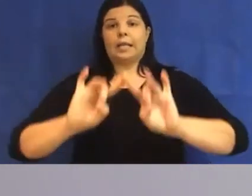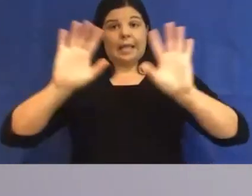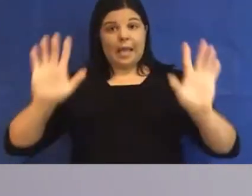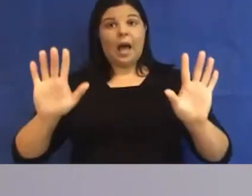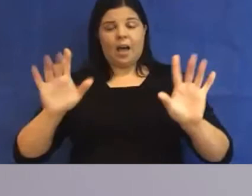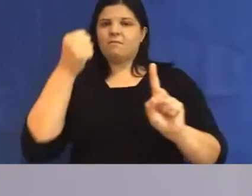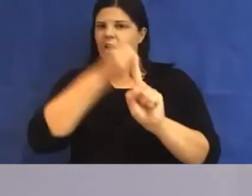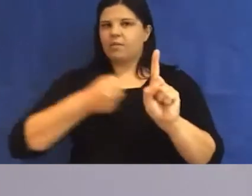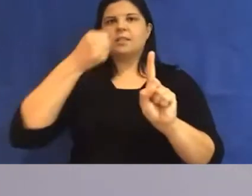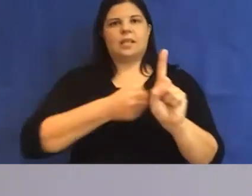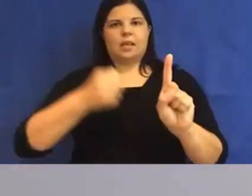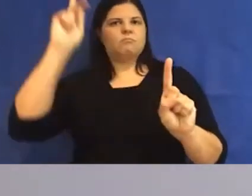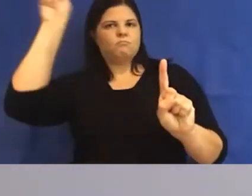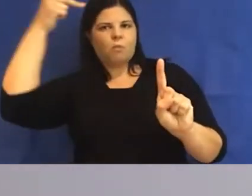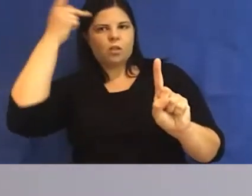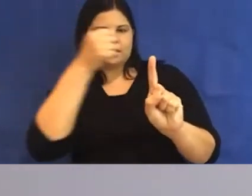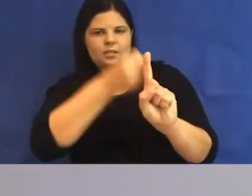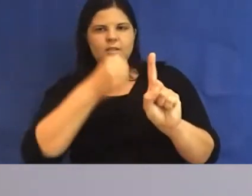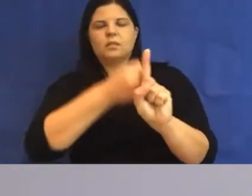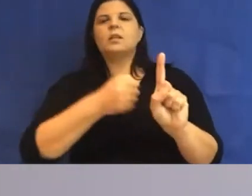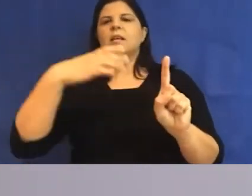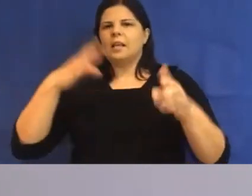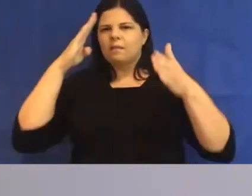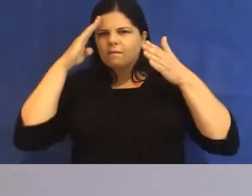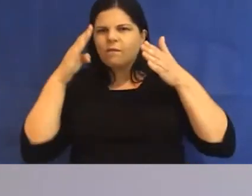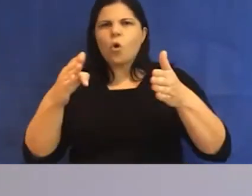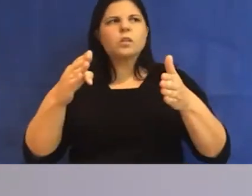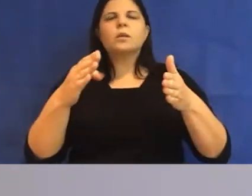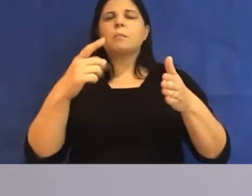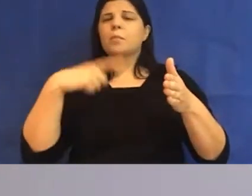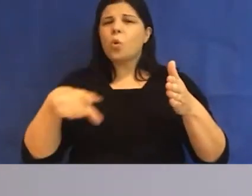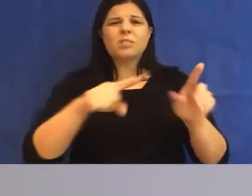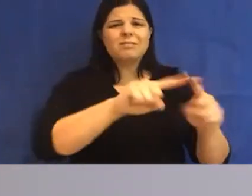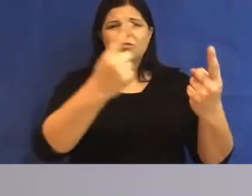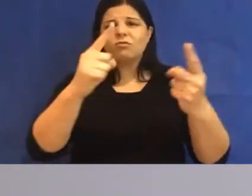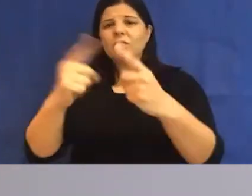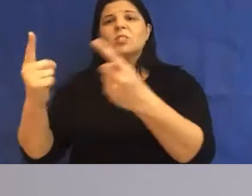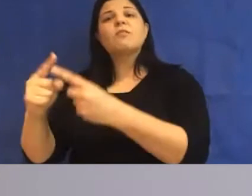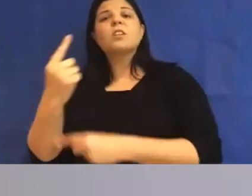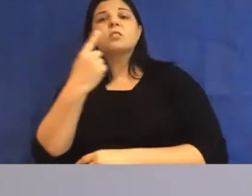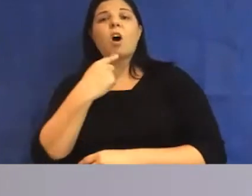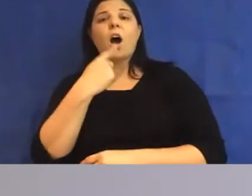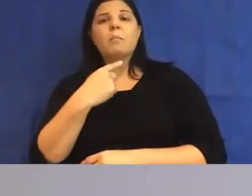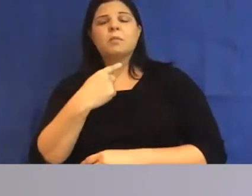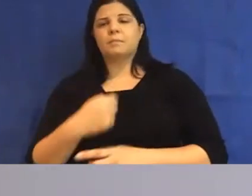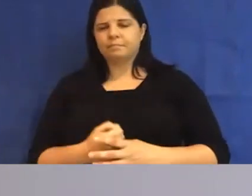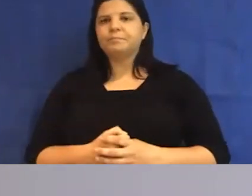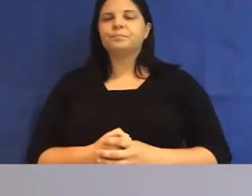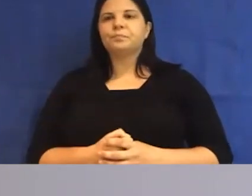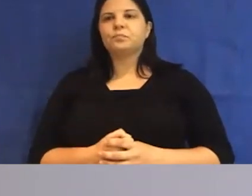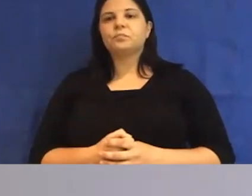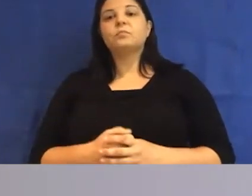be particularized and focused into particular kinds of precarity. Fortunately, that's exactly what many of our contributors